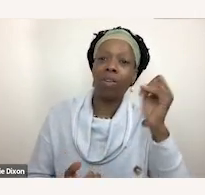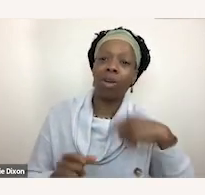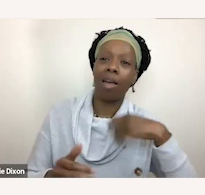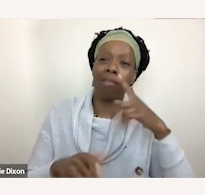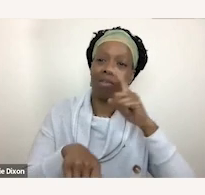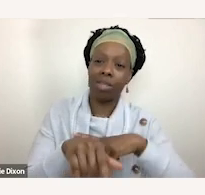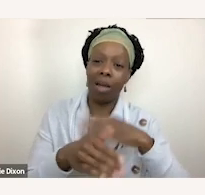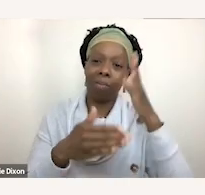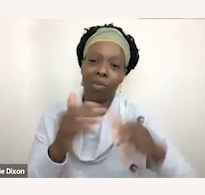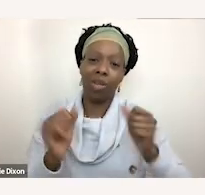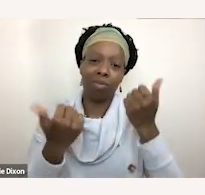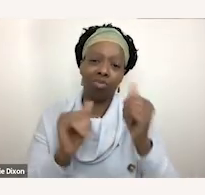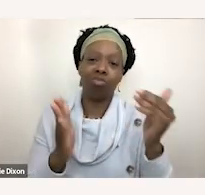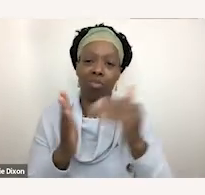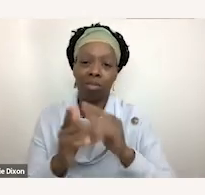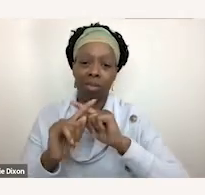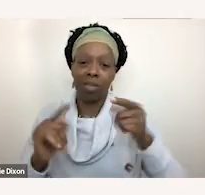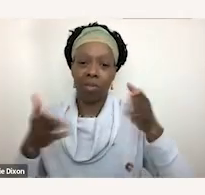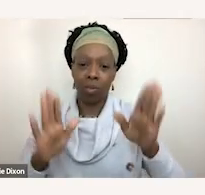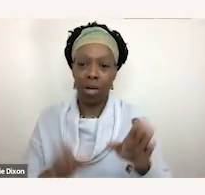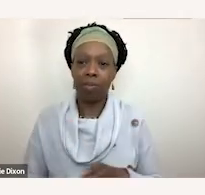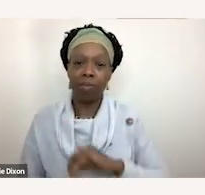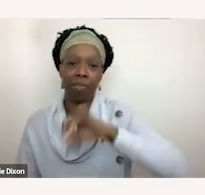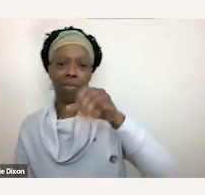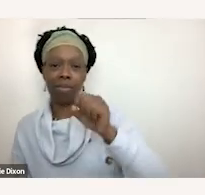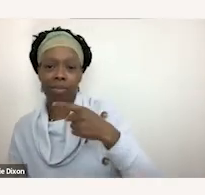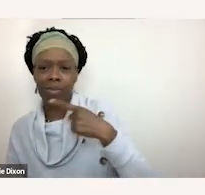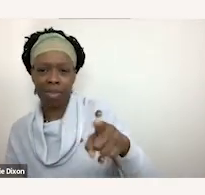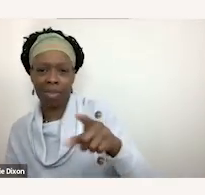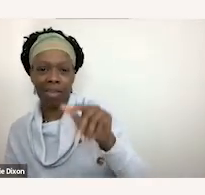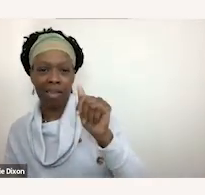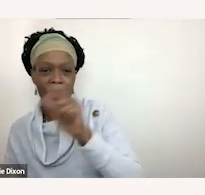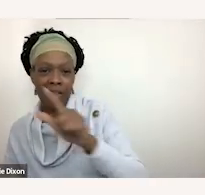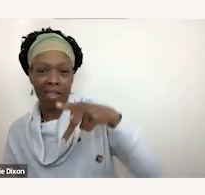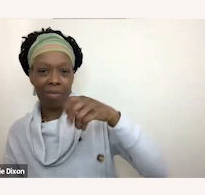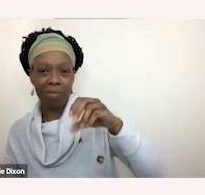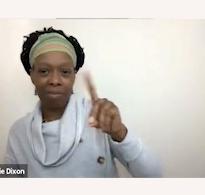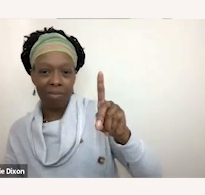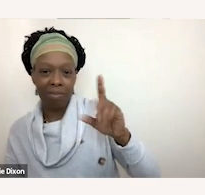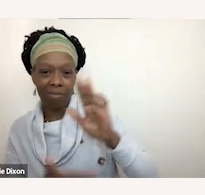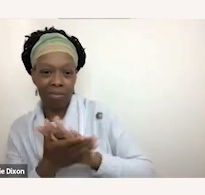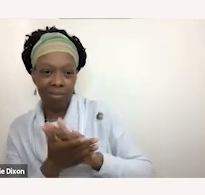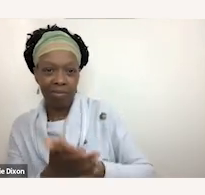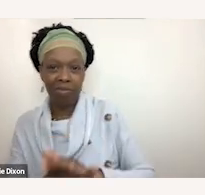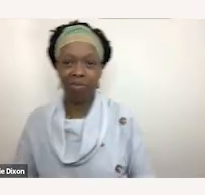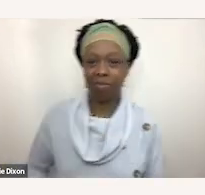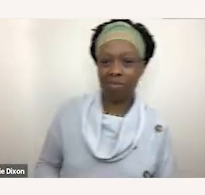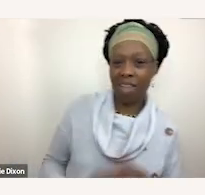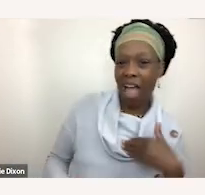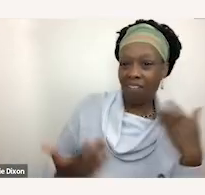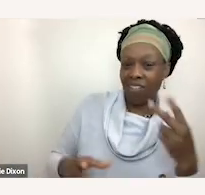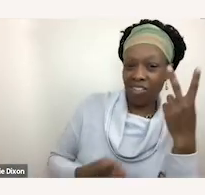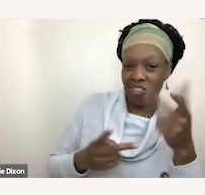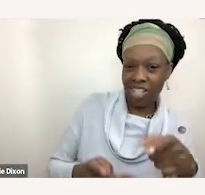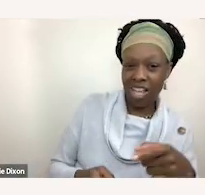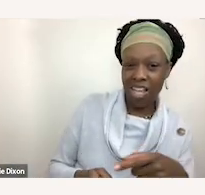route Rachel is this the alipond school it is alipond um i just wanted to jump in as like i've been there and i've seen